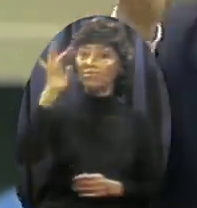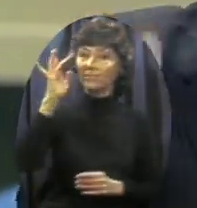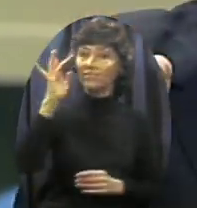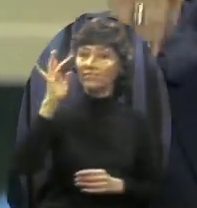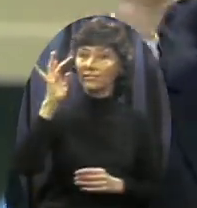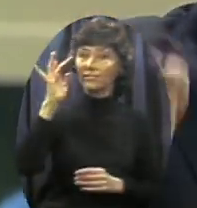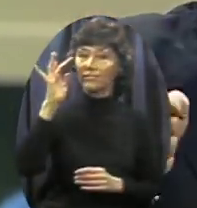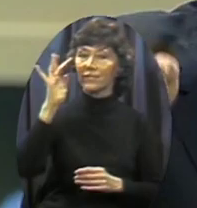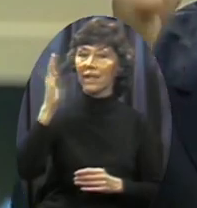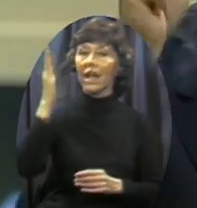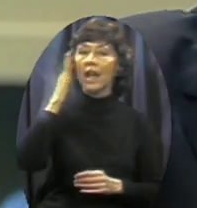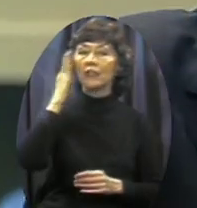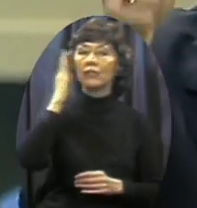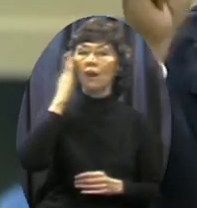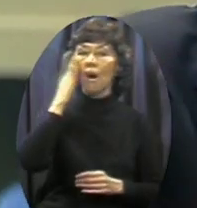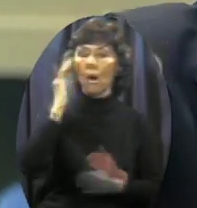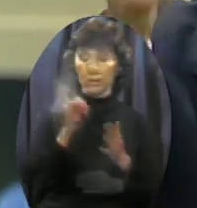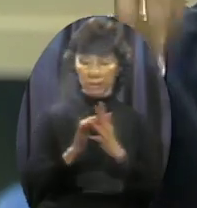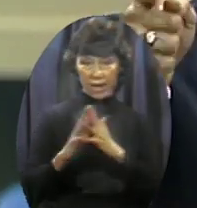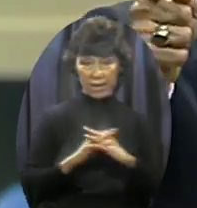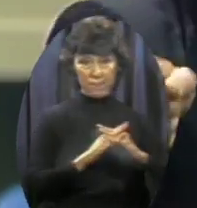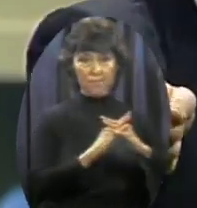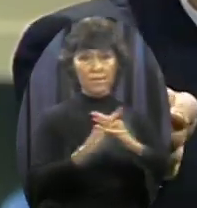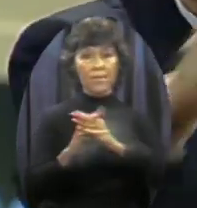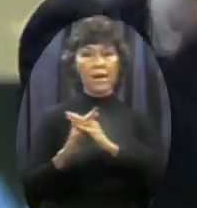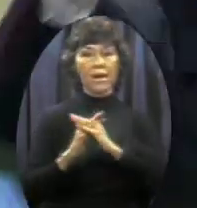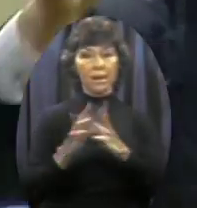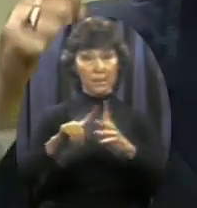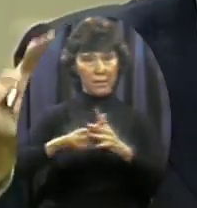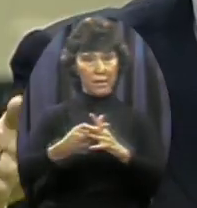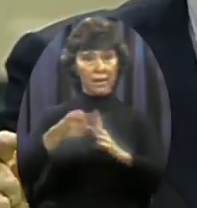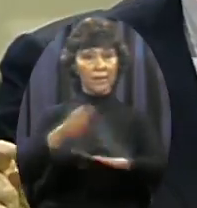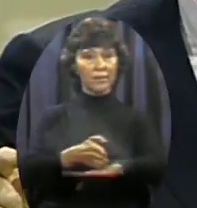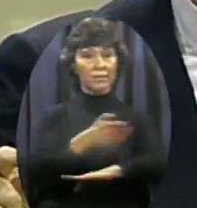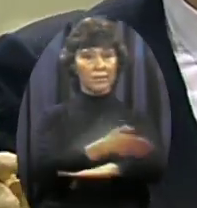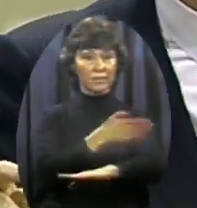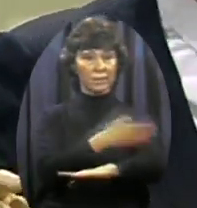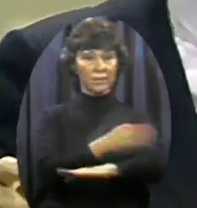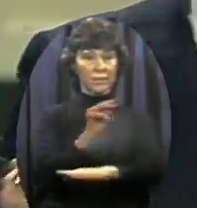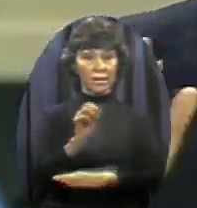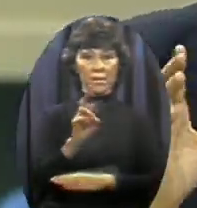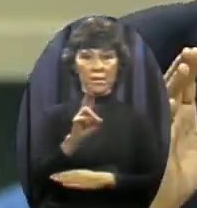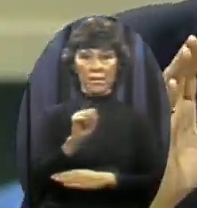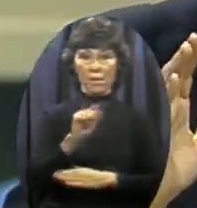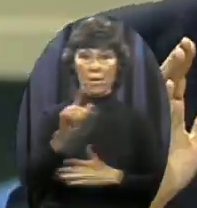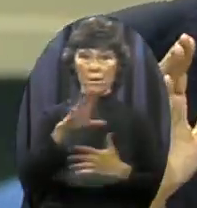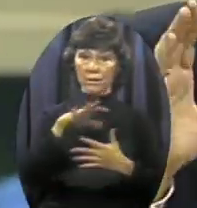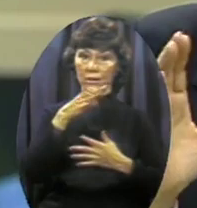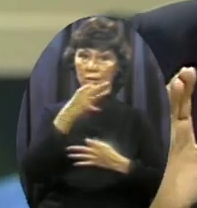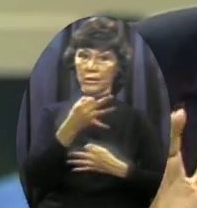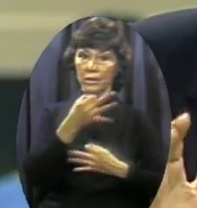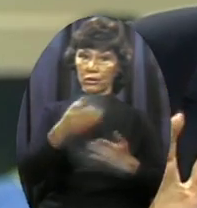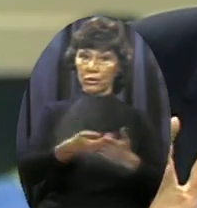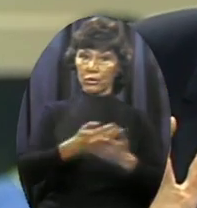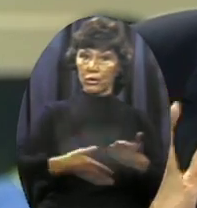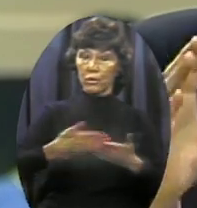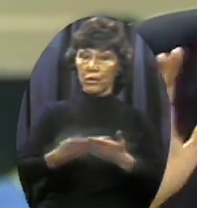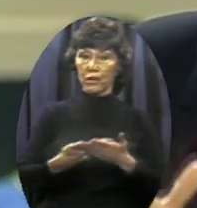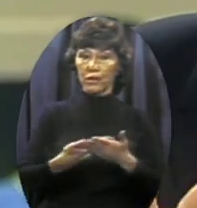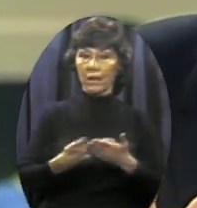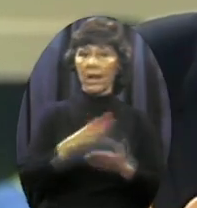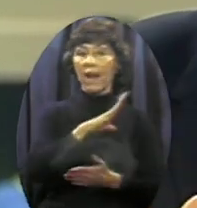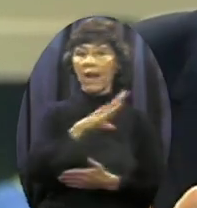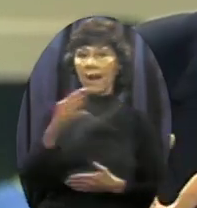He knows America is having a moral and spiritual rebirth He knows that And he knows that if he waits till 1990